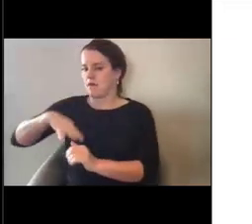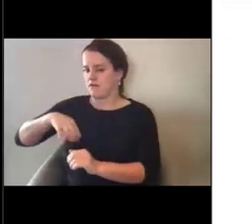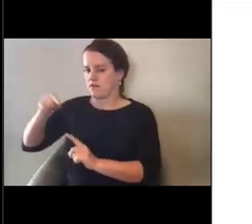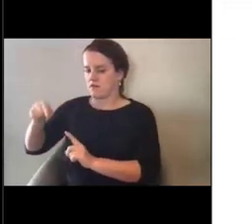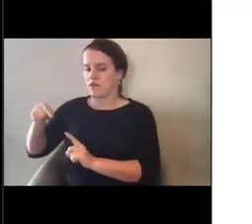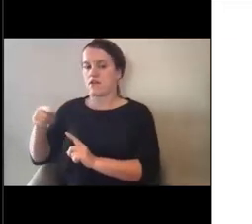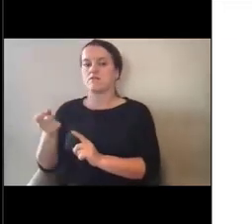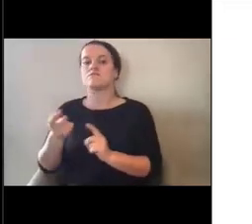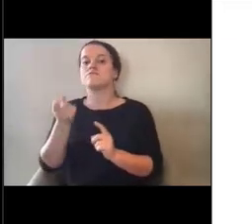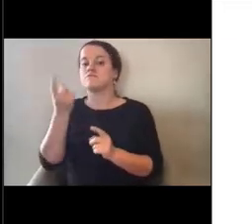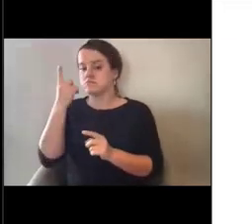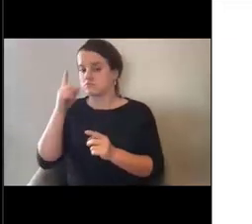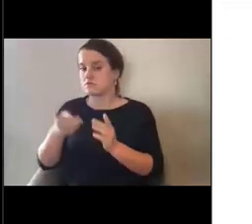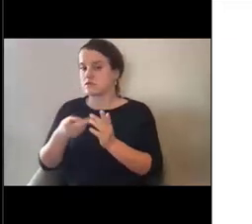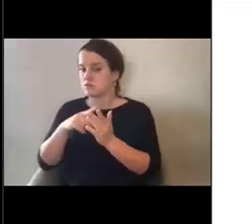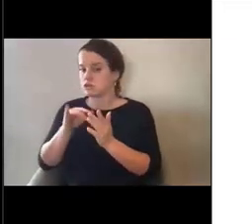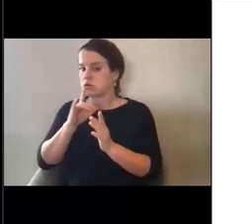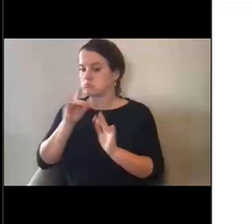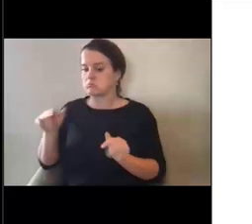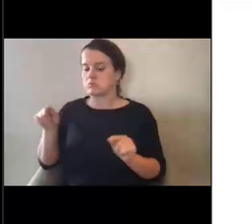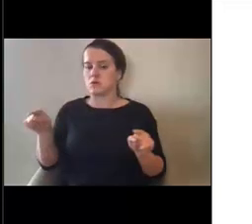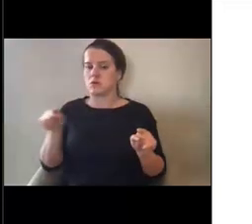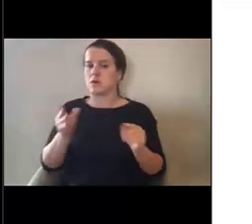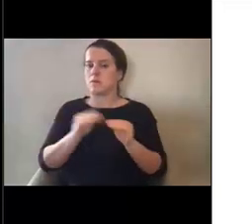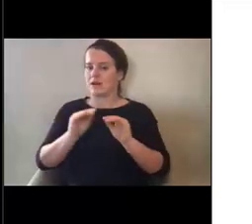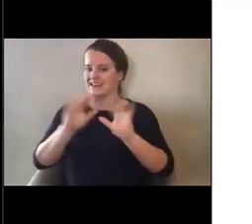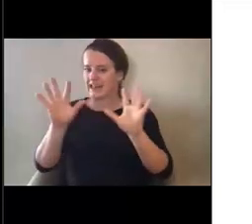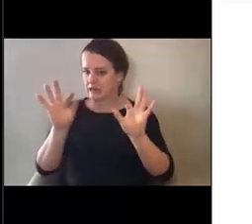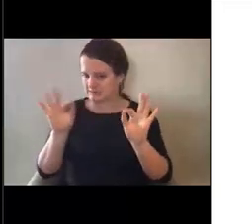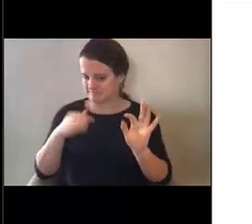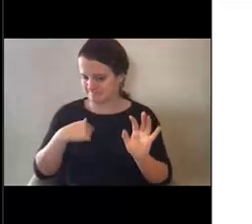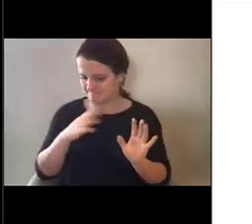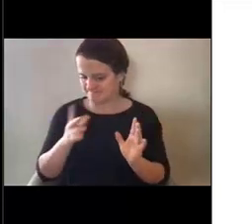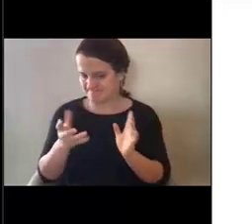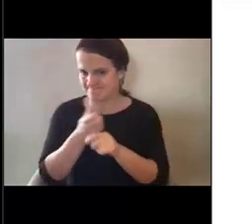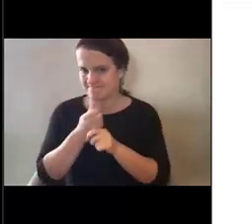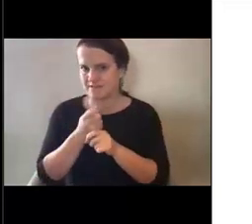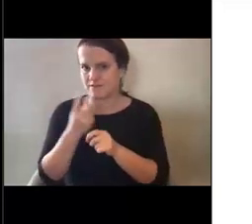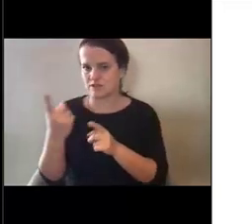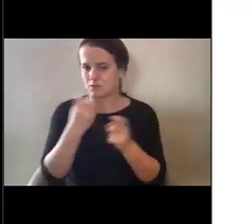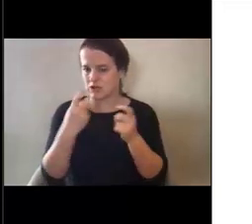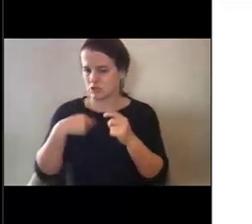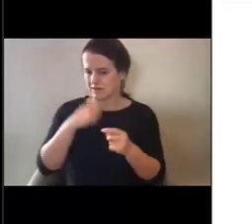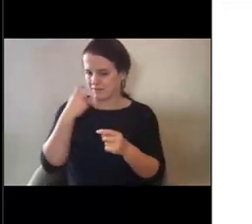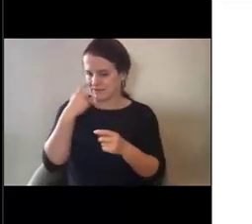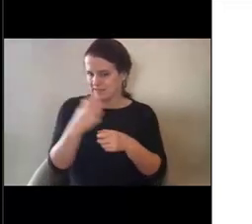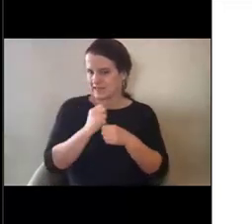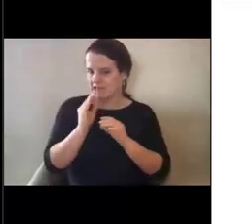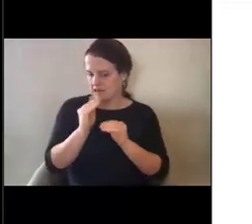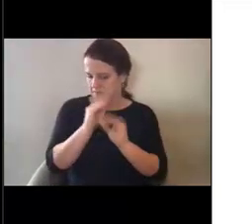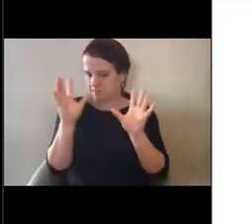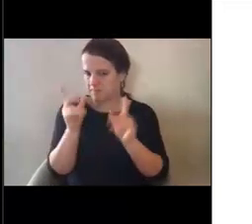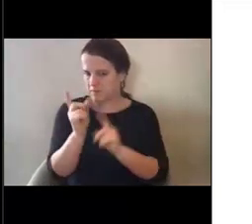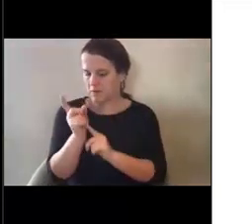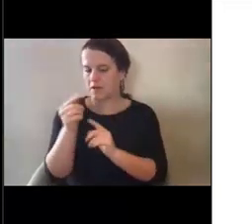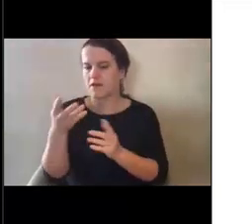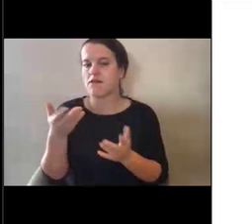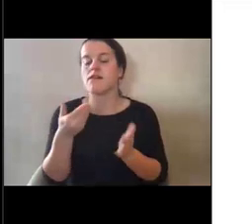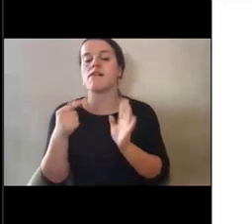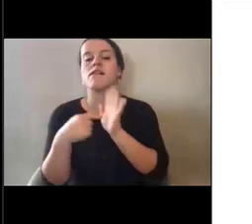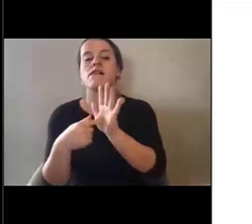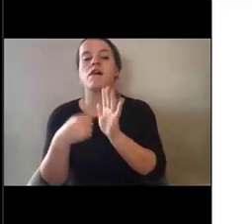fact, that's a great opportunity for me to provide some clarity on some questions we've received recently. So for example,